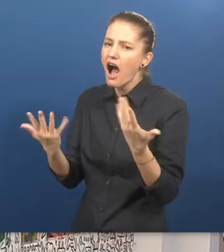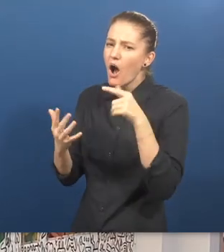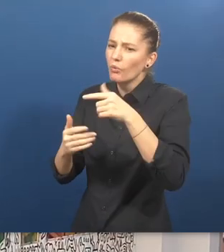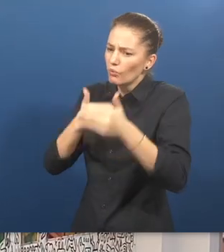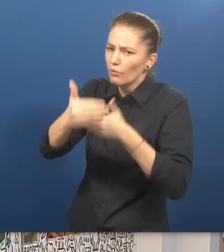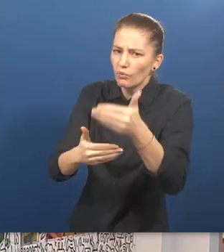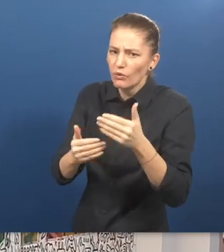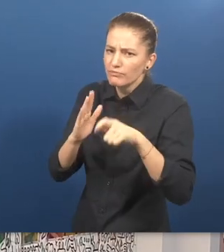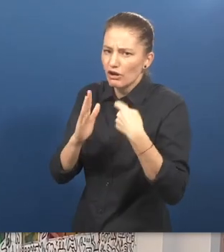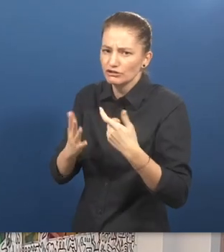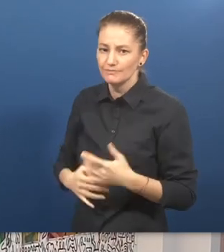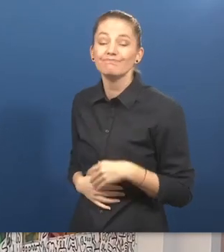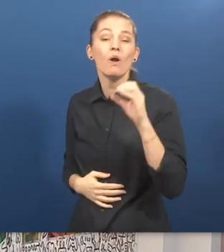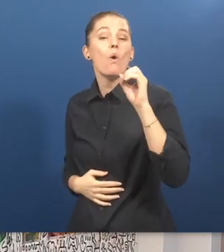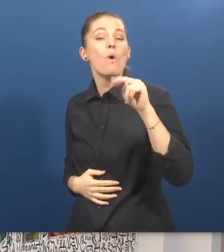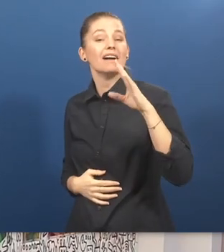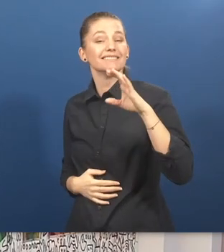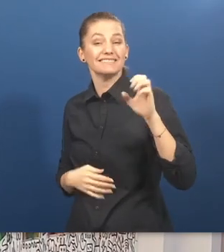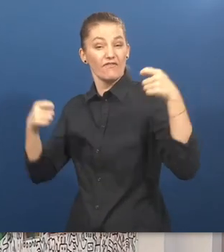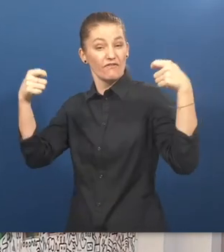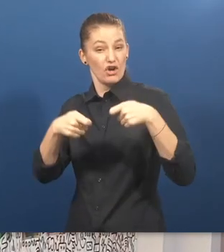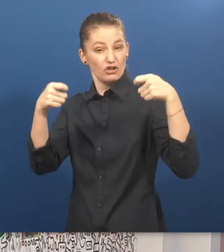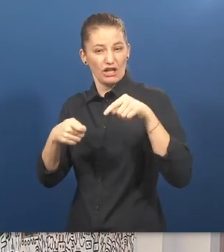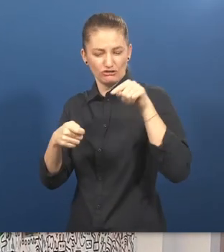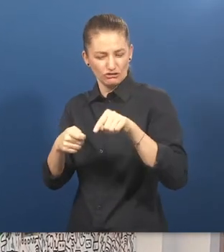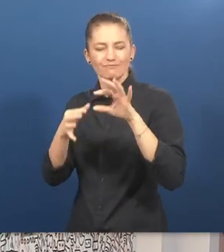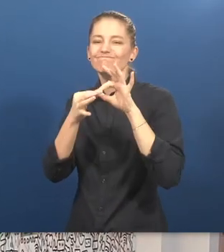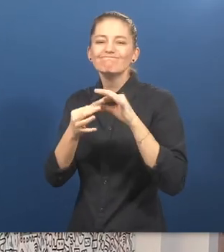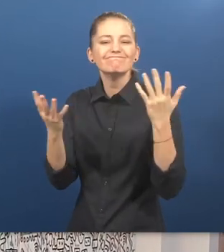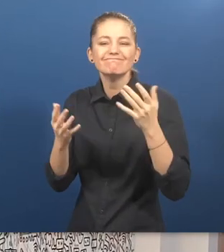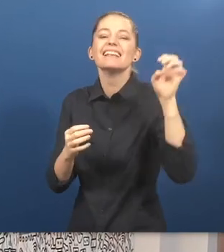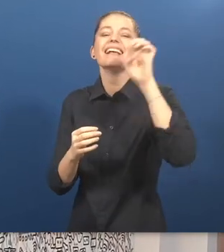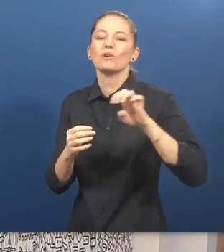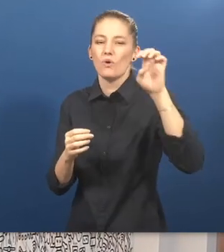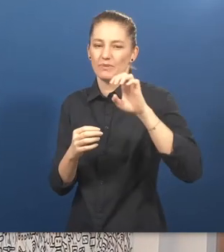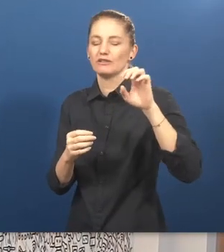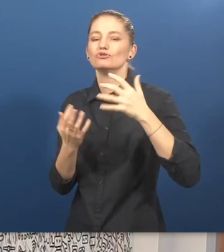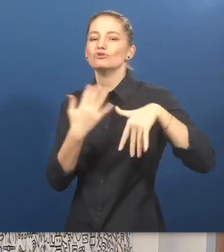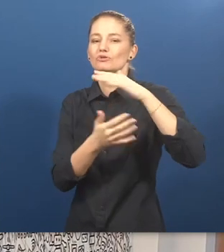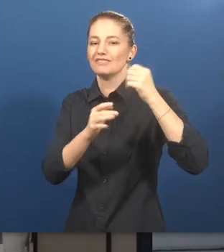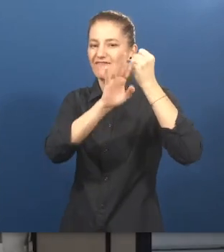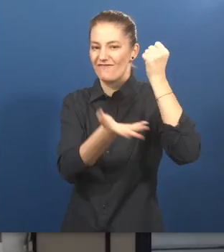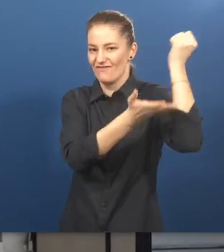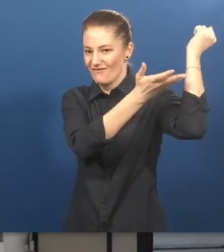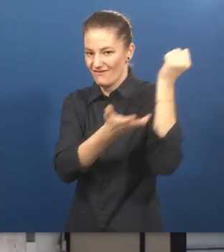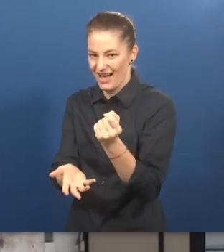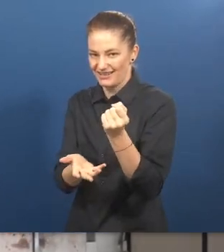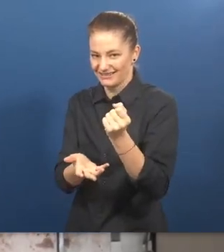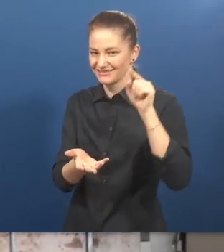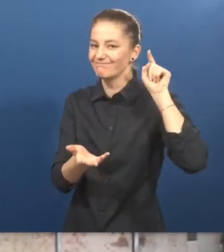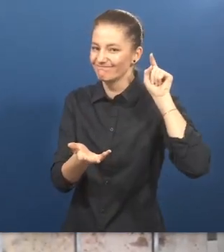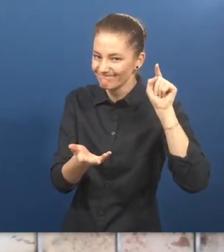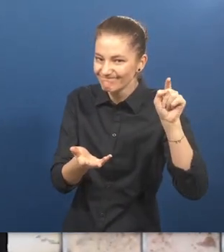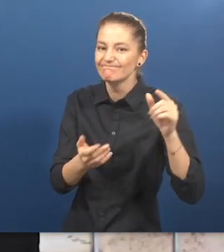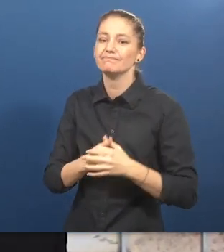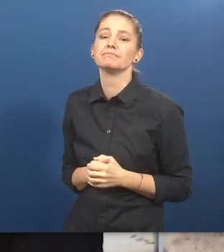The ONTE Foundation is an intermediate body of the European Social Fund. So the program is co-financed by the ONTE Foundation